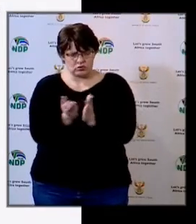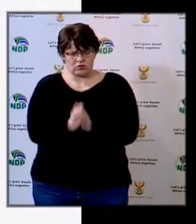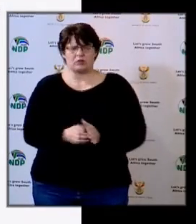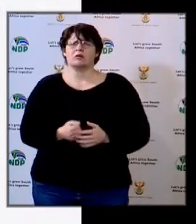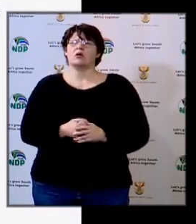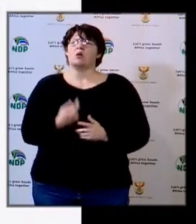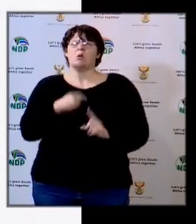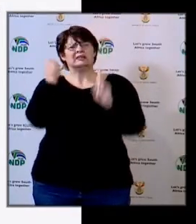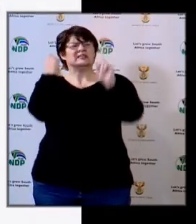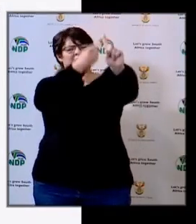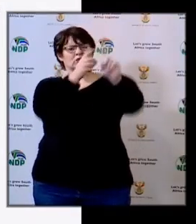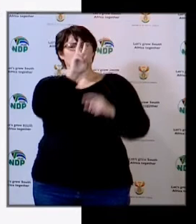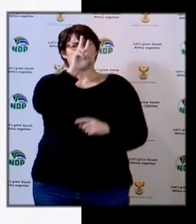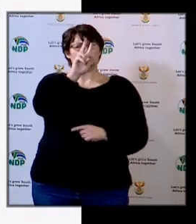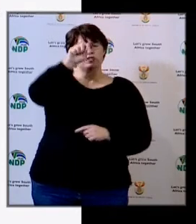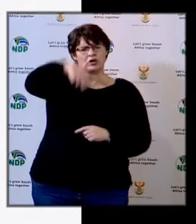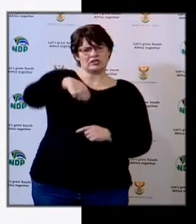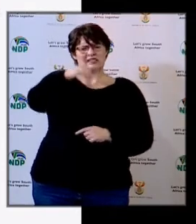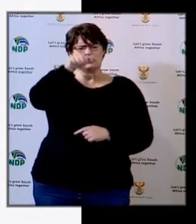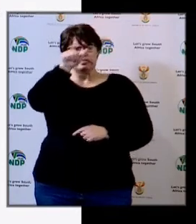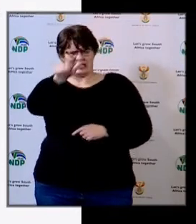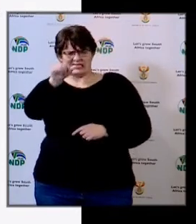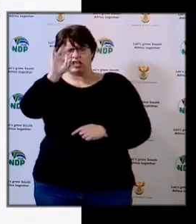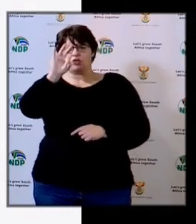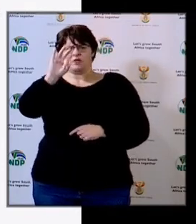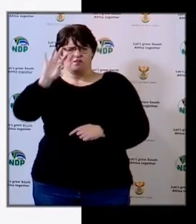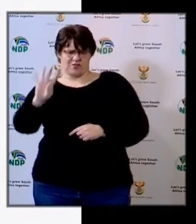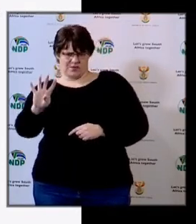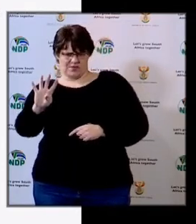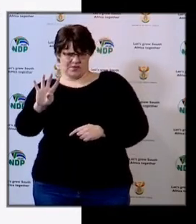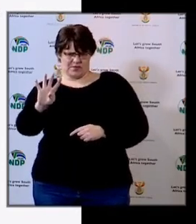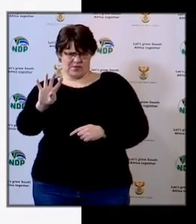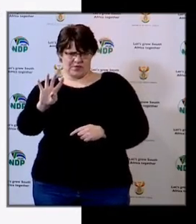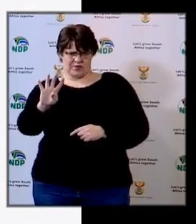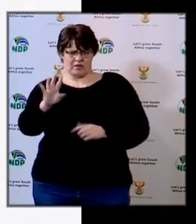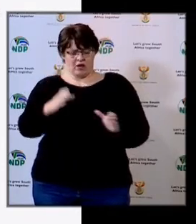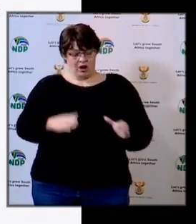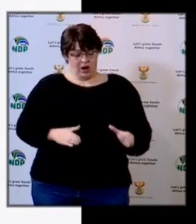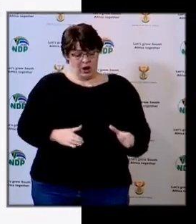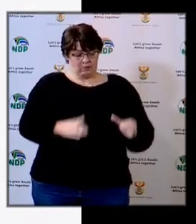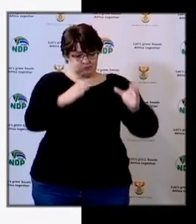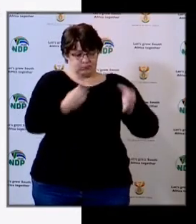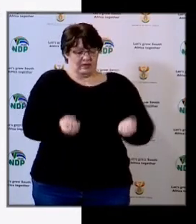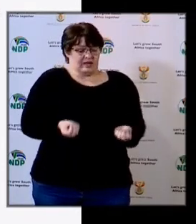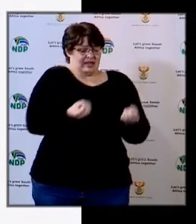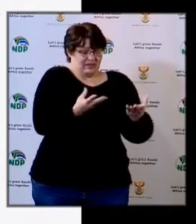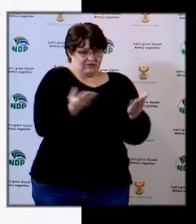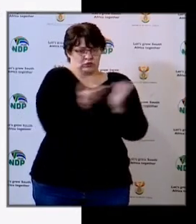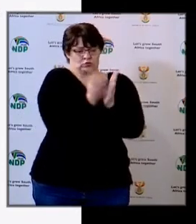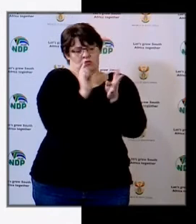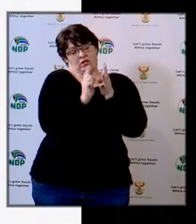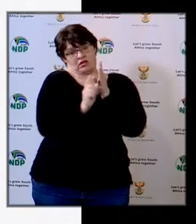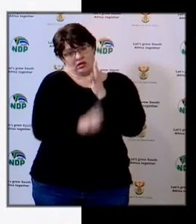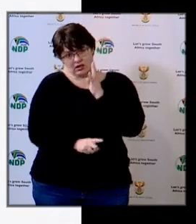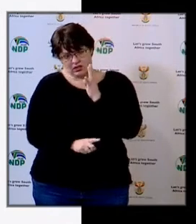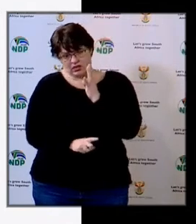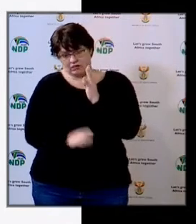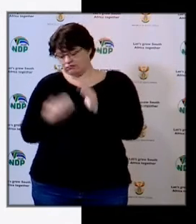we had a target of 2,634 tanks that we had to supply to schools